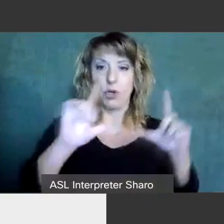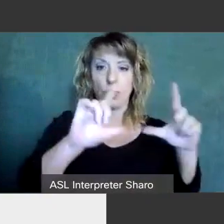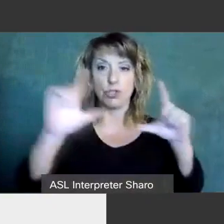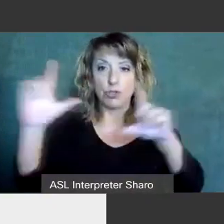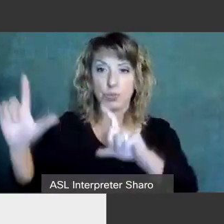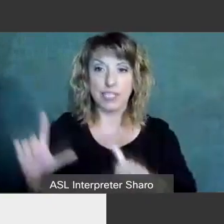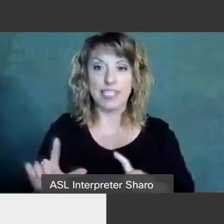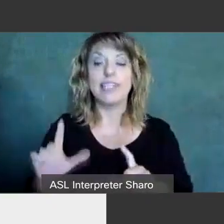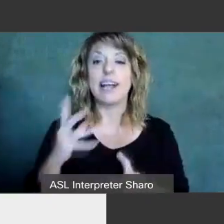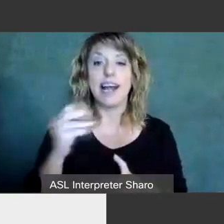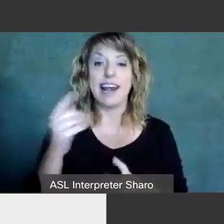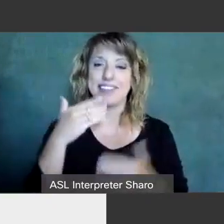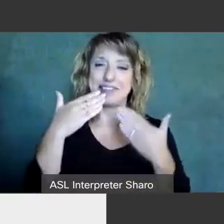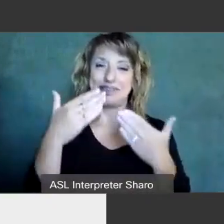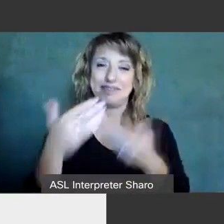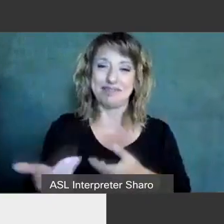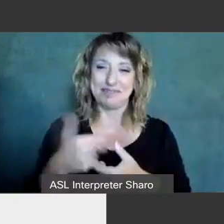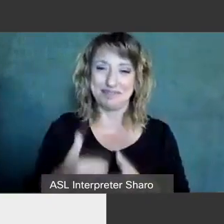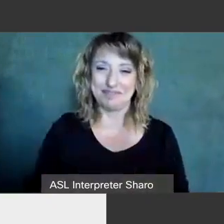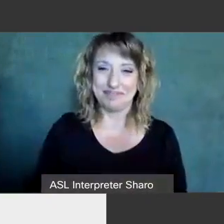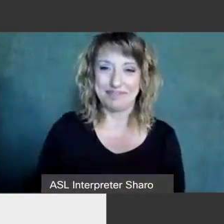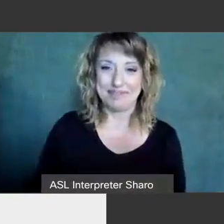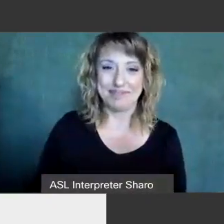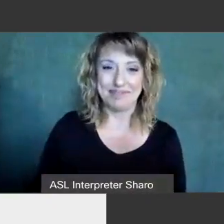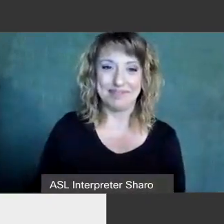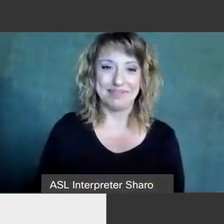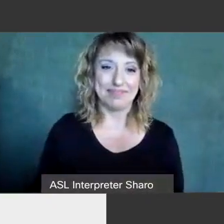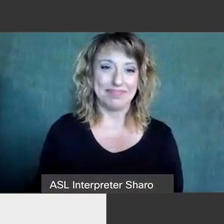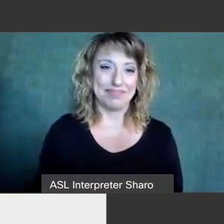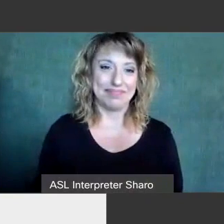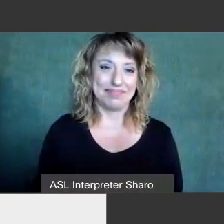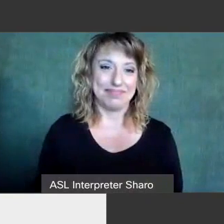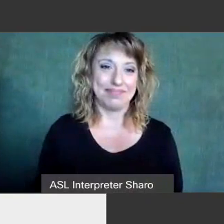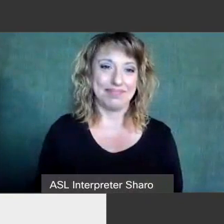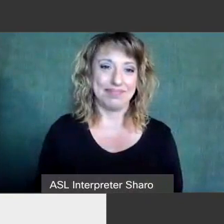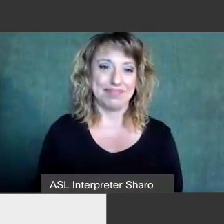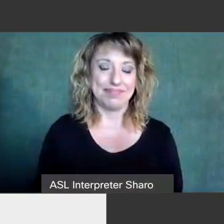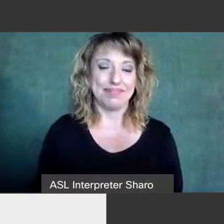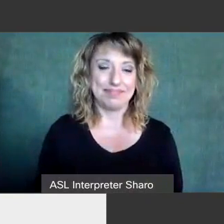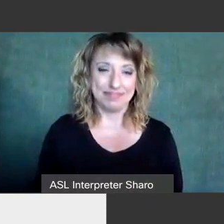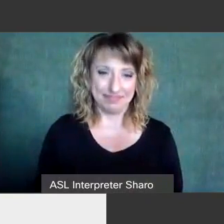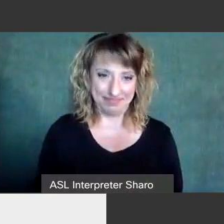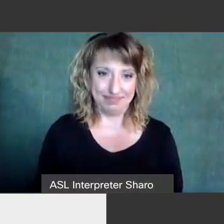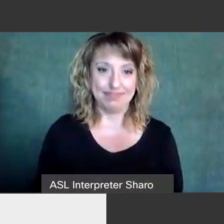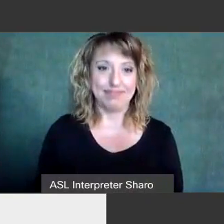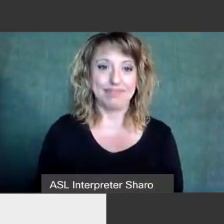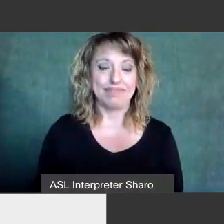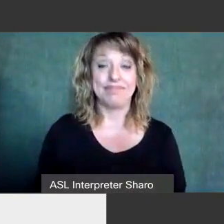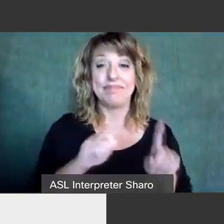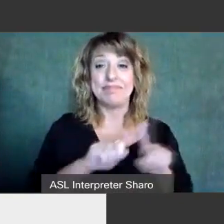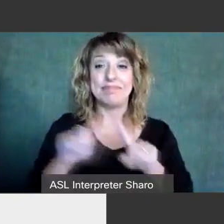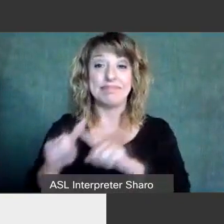we certainly thank you for joining us today. So there are several ways that you can